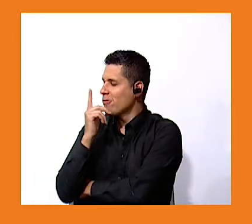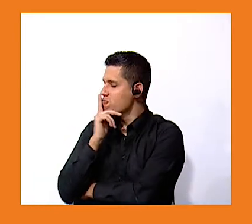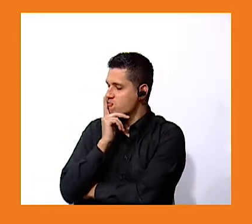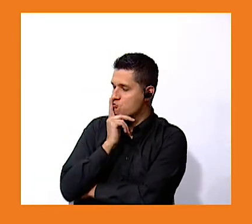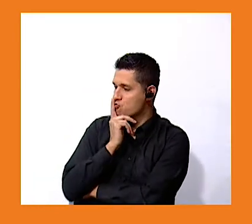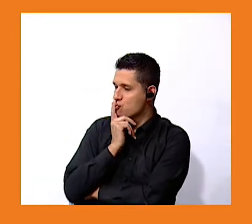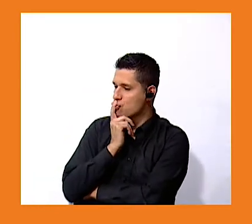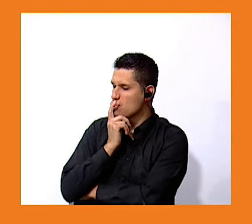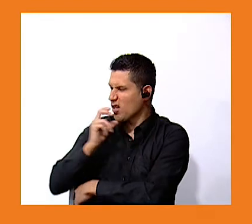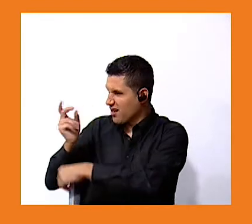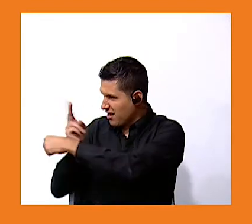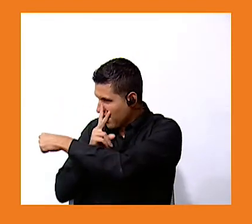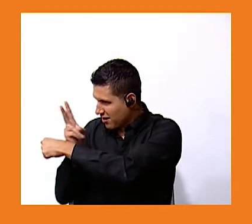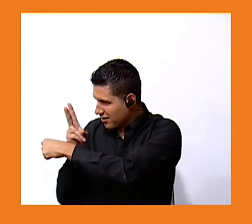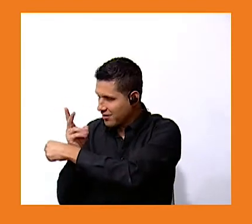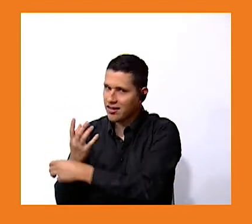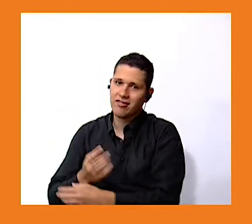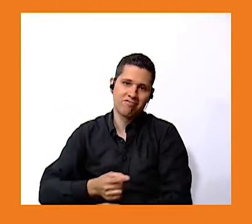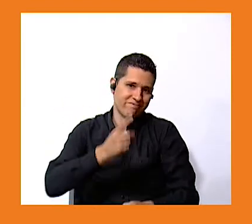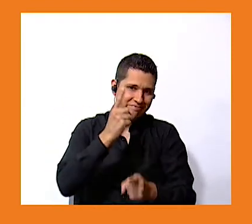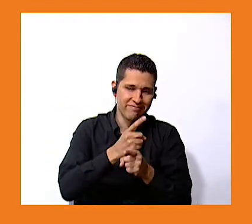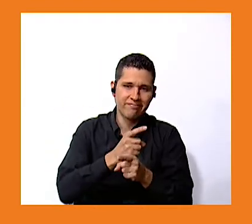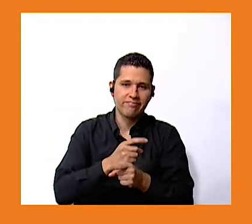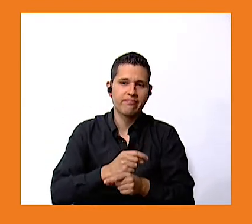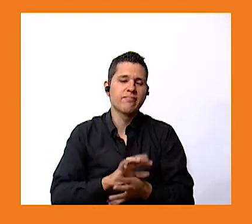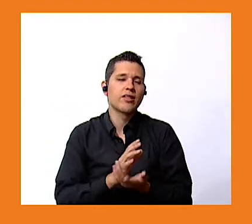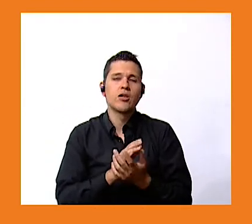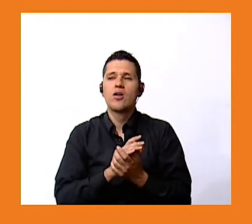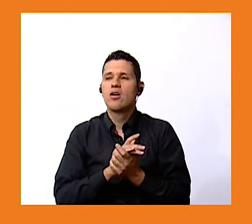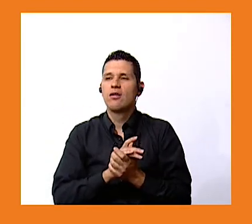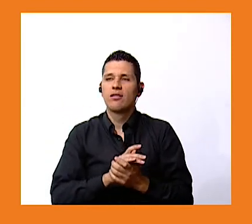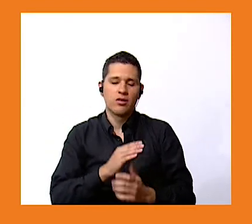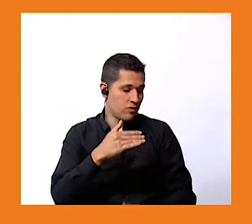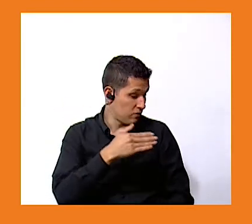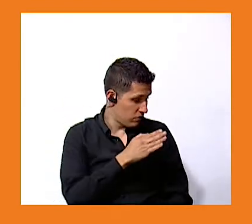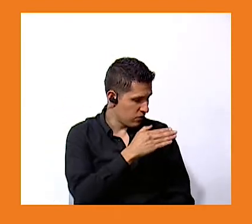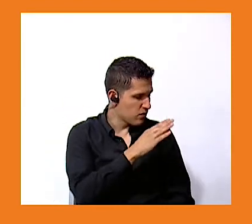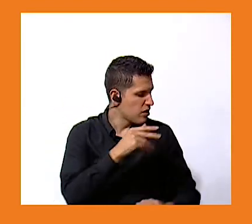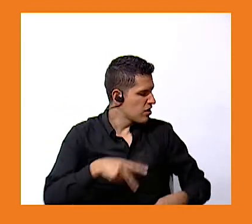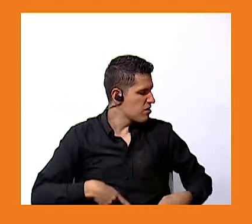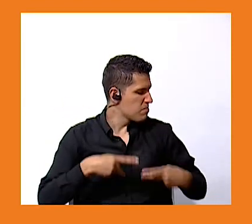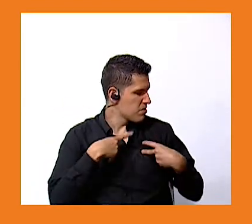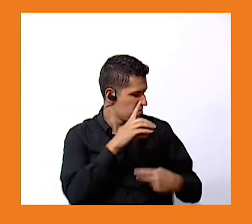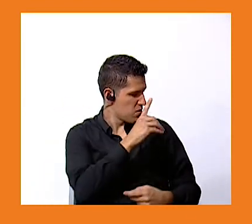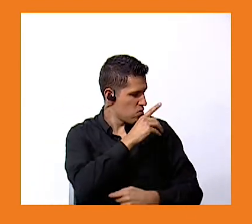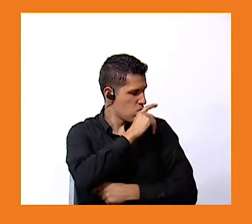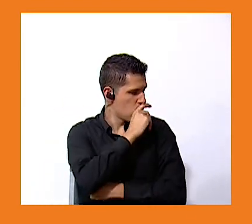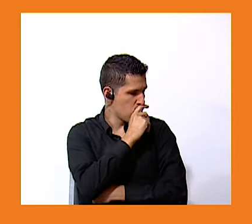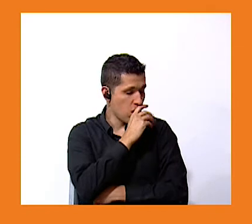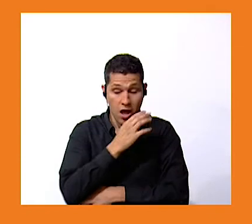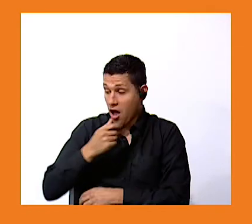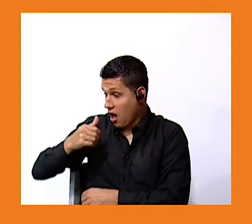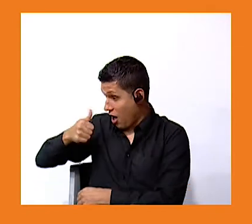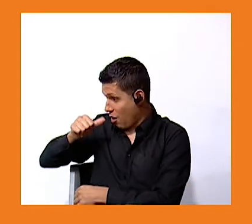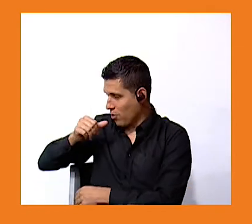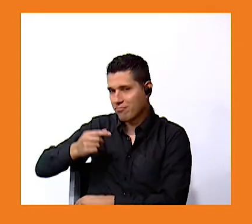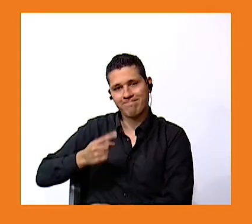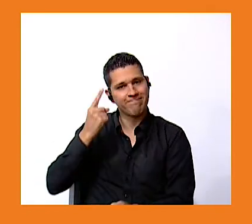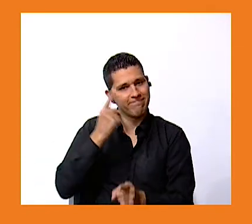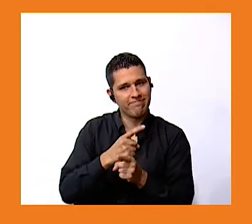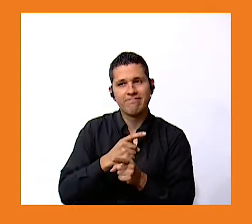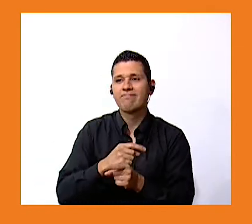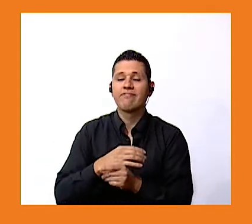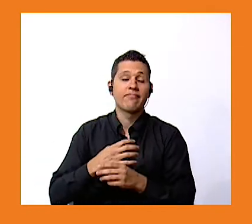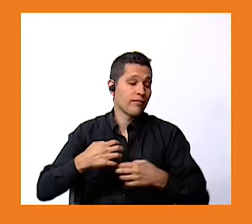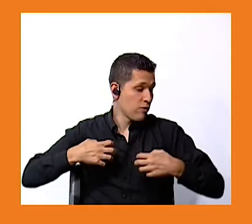in the garden yes where do fish live fish live in water correct and where do